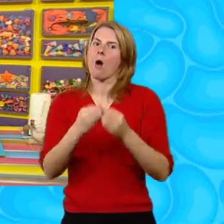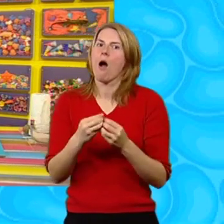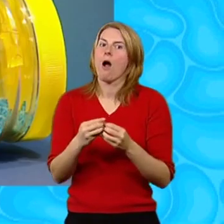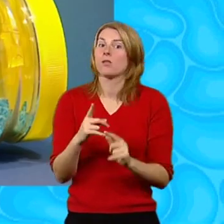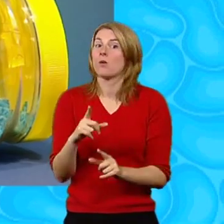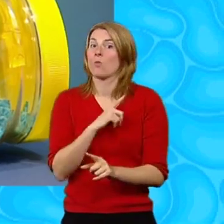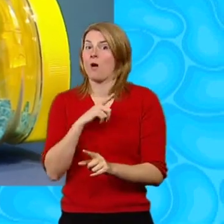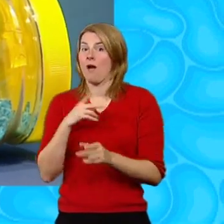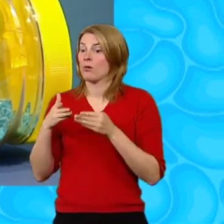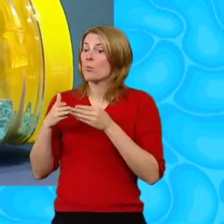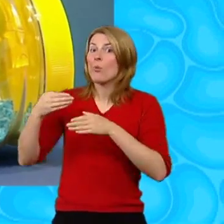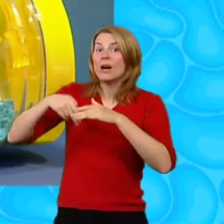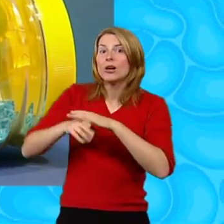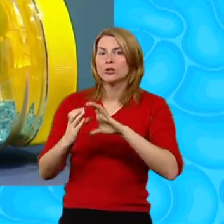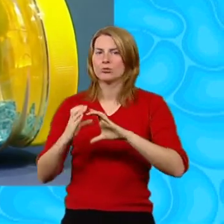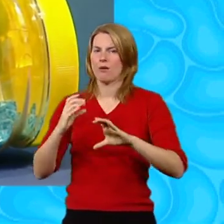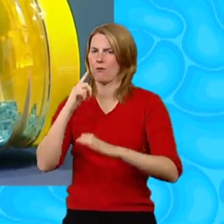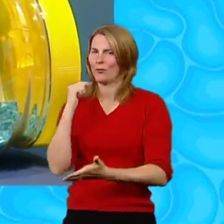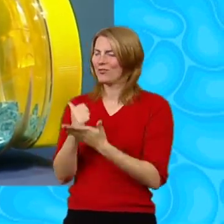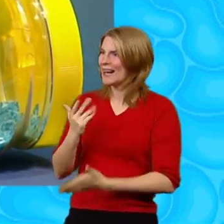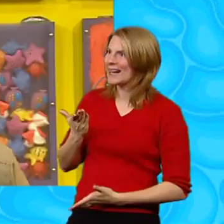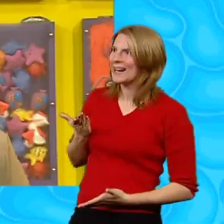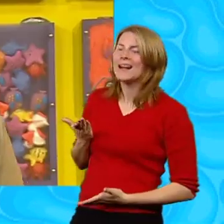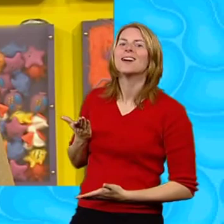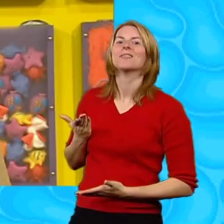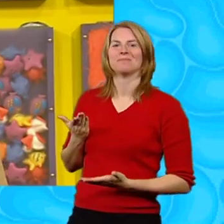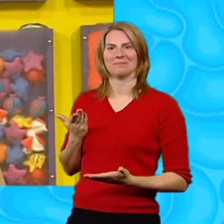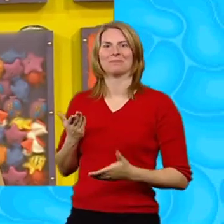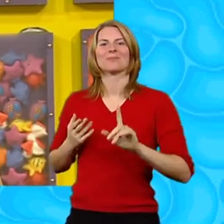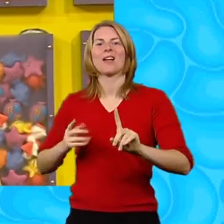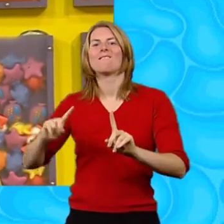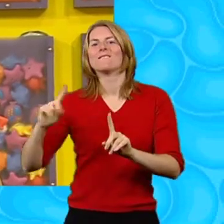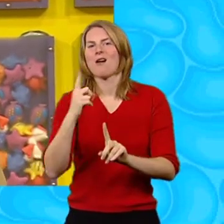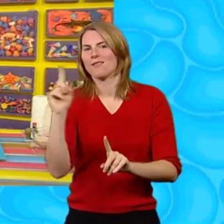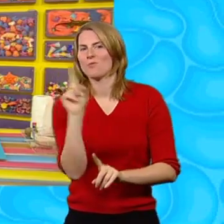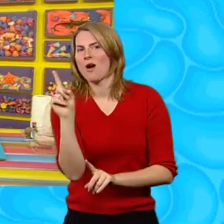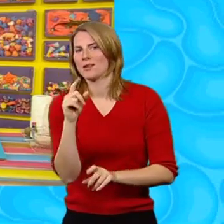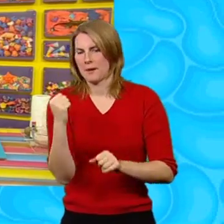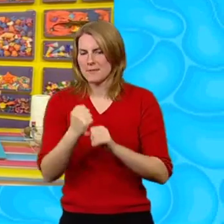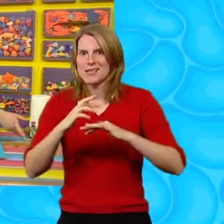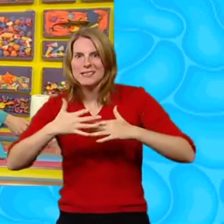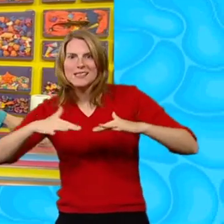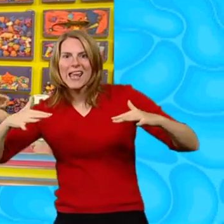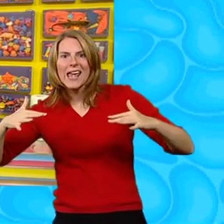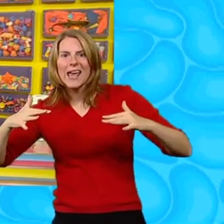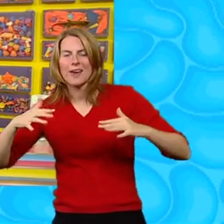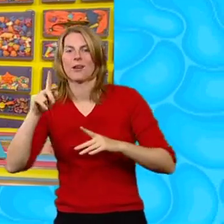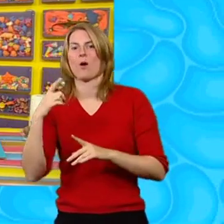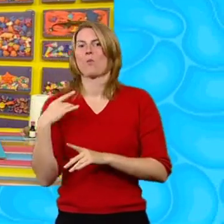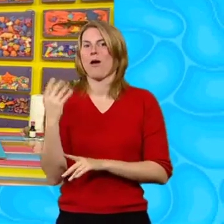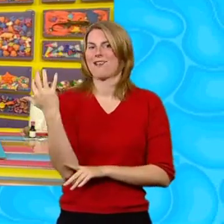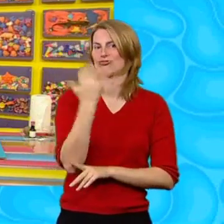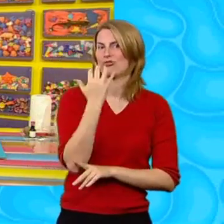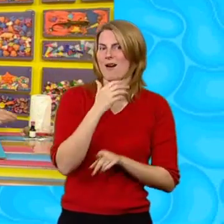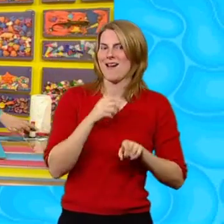the ship in a jar Is a great make Now first We need to make some sea And for that We take some white